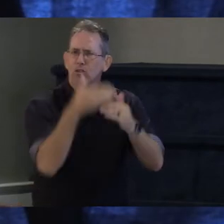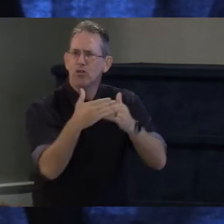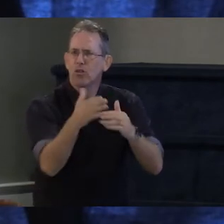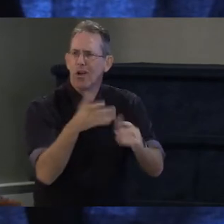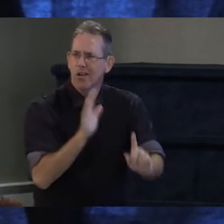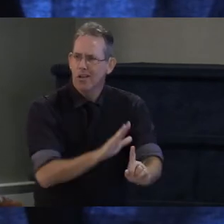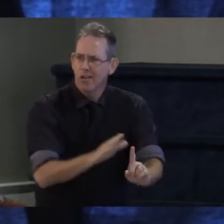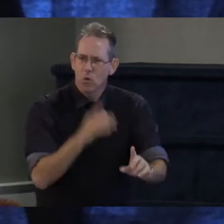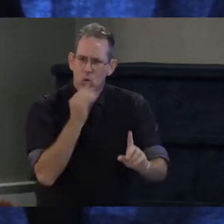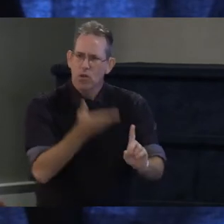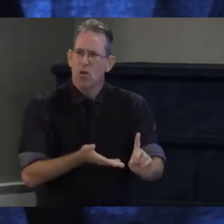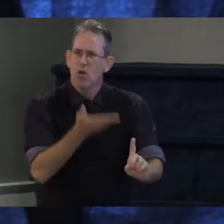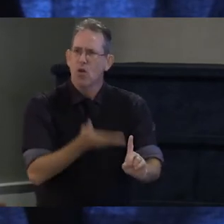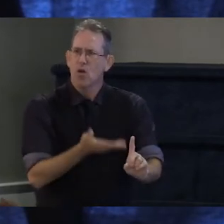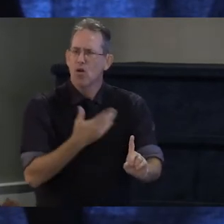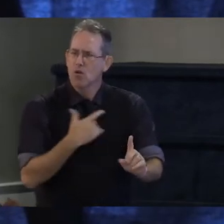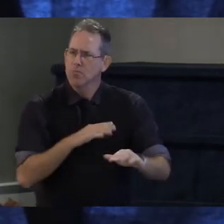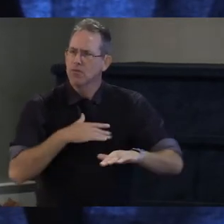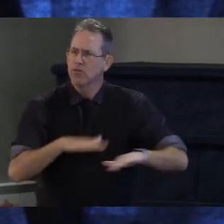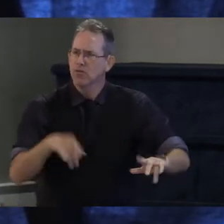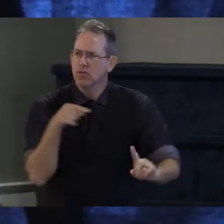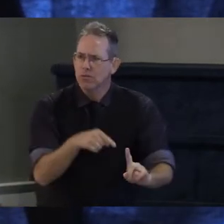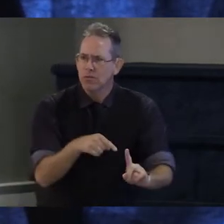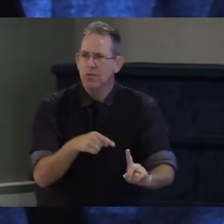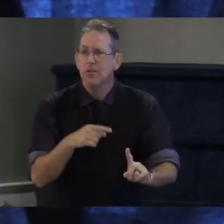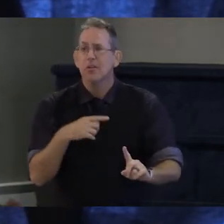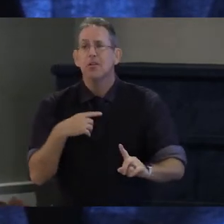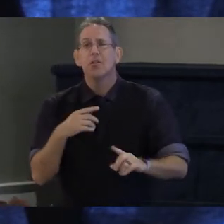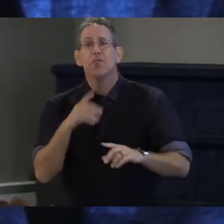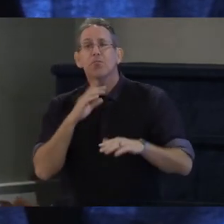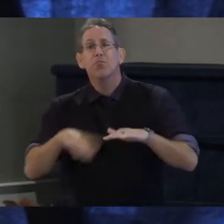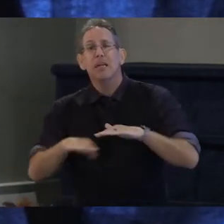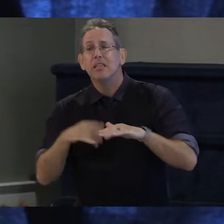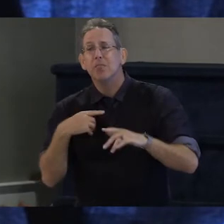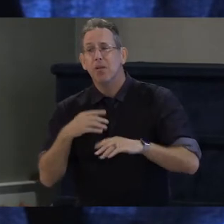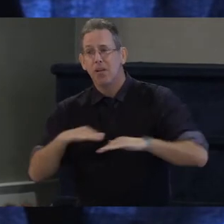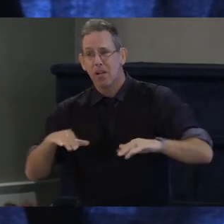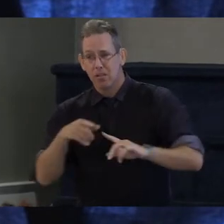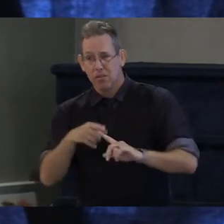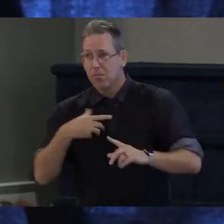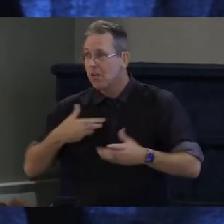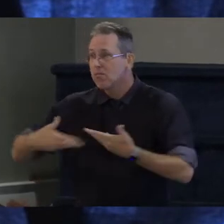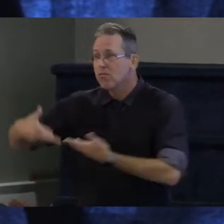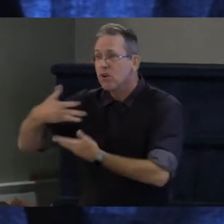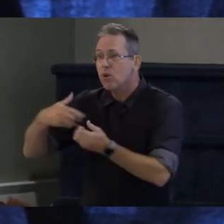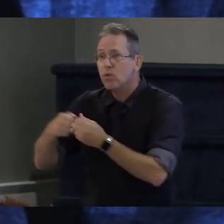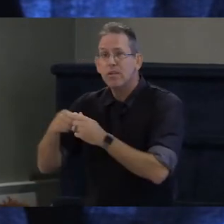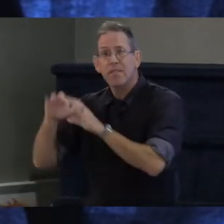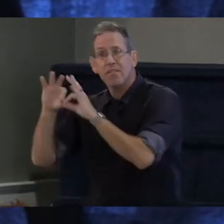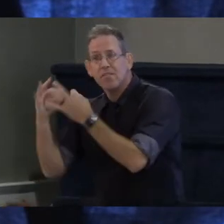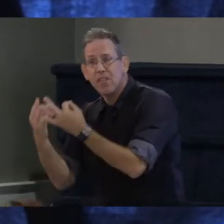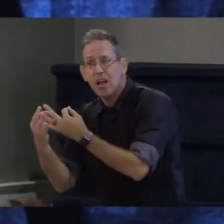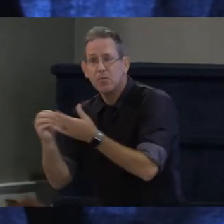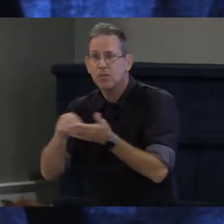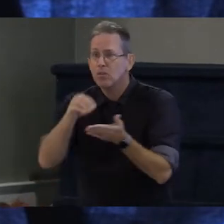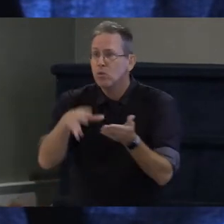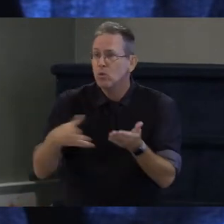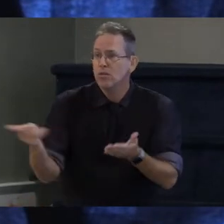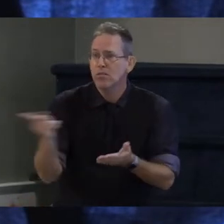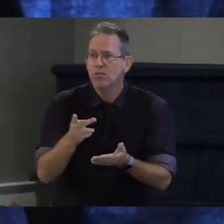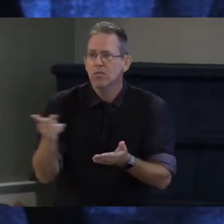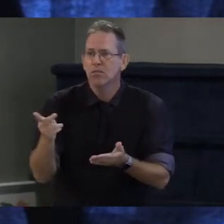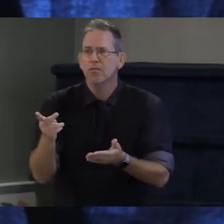basic level, the way that we interact with families and students needs to be